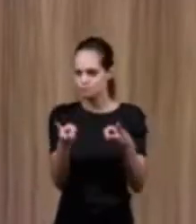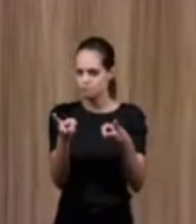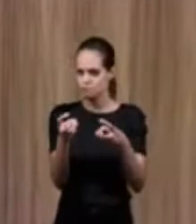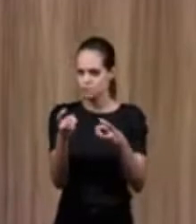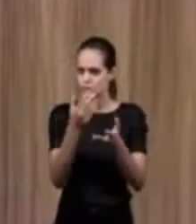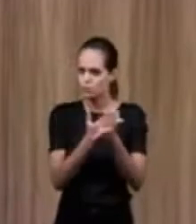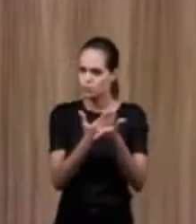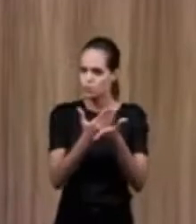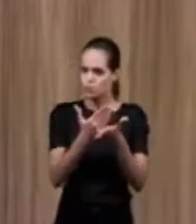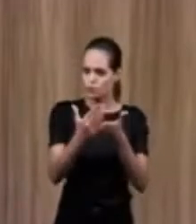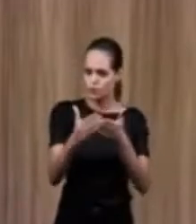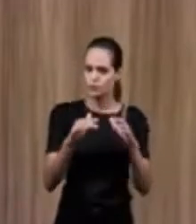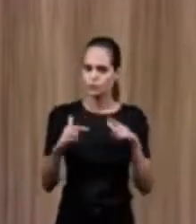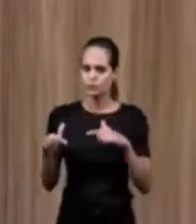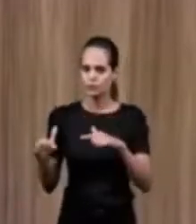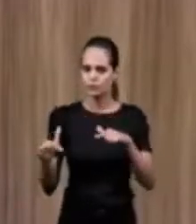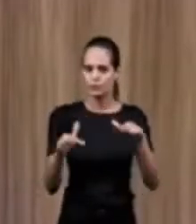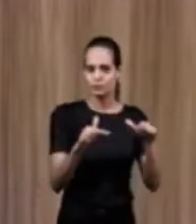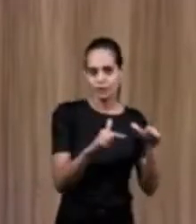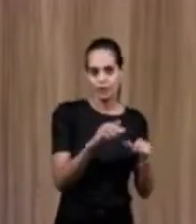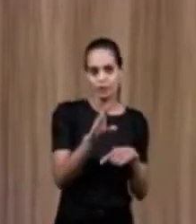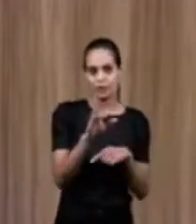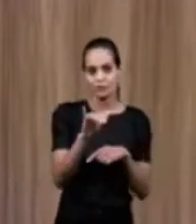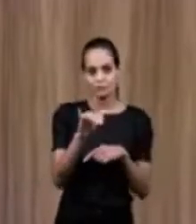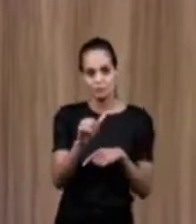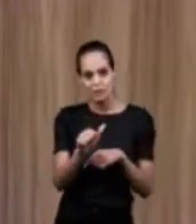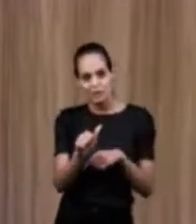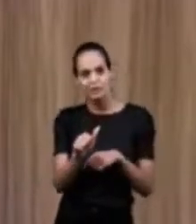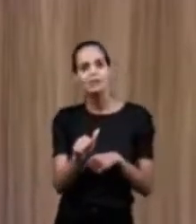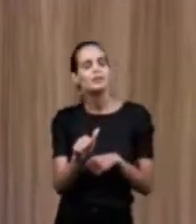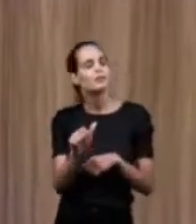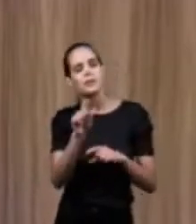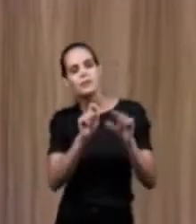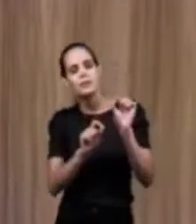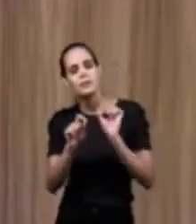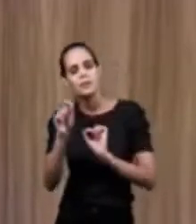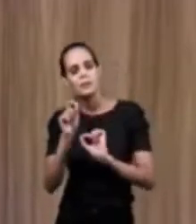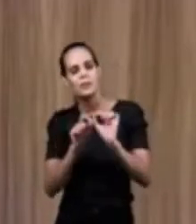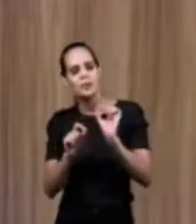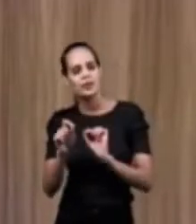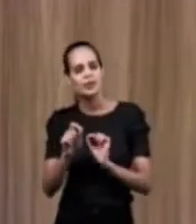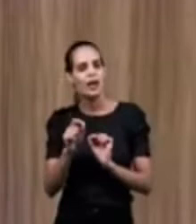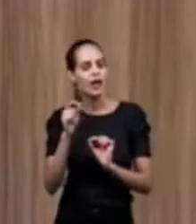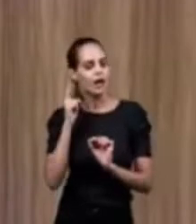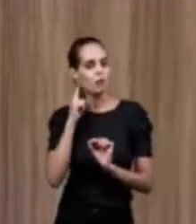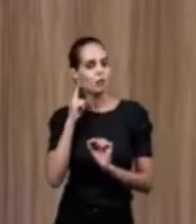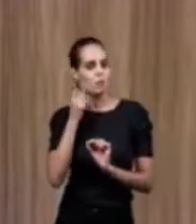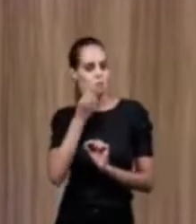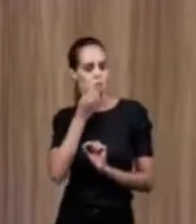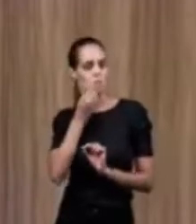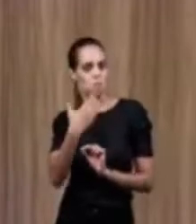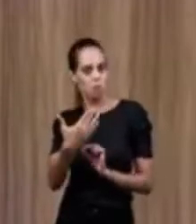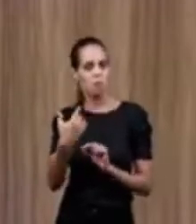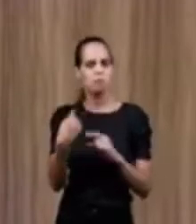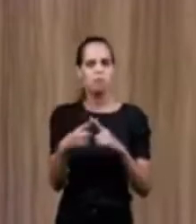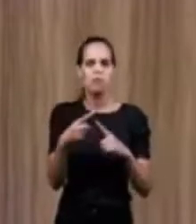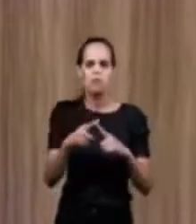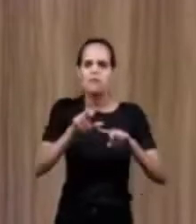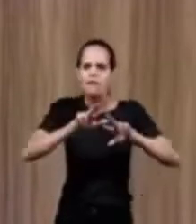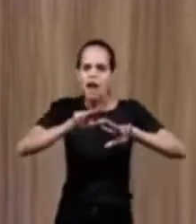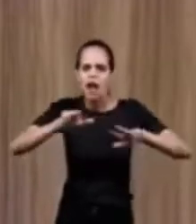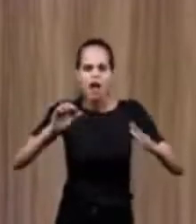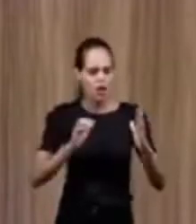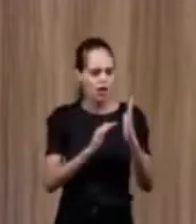Dovalogaris. Her parents. Notice. From the beginning. Of this. Work. That she might have.